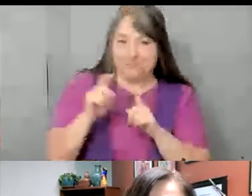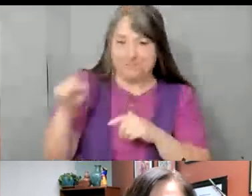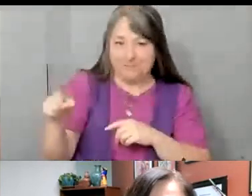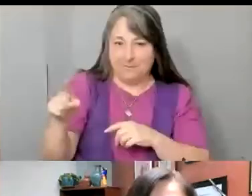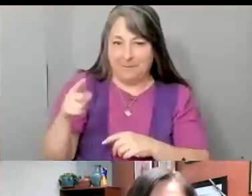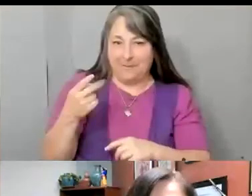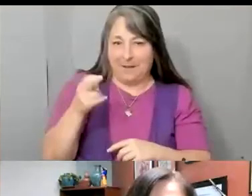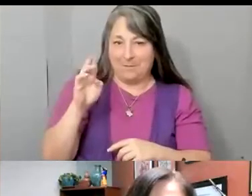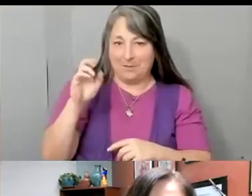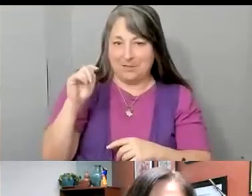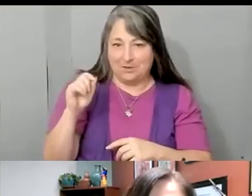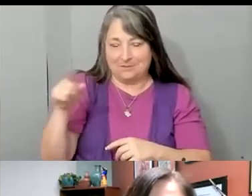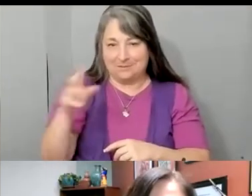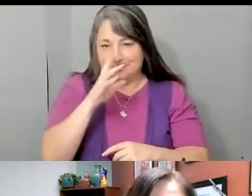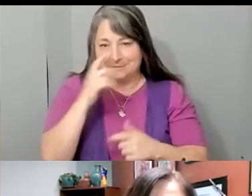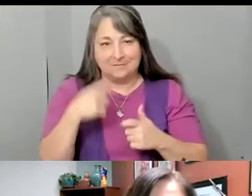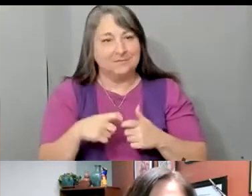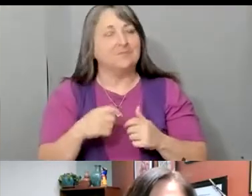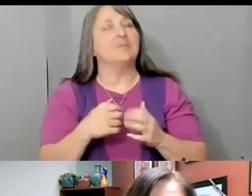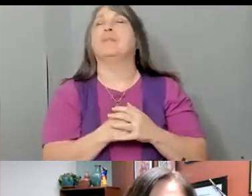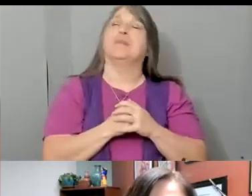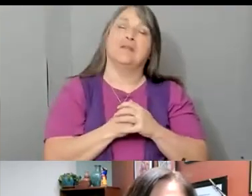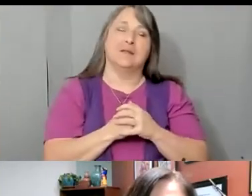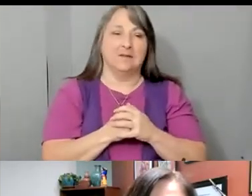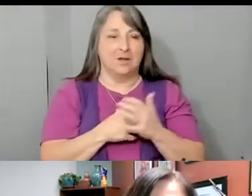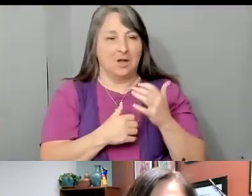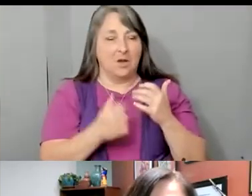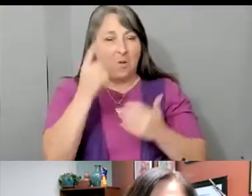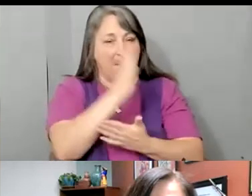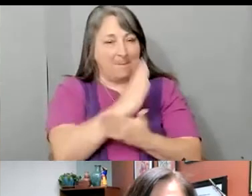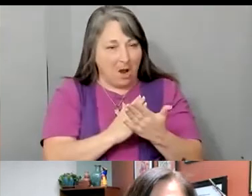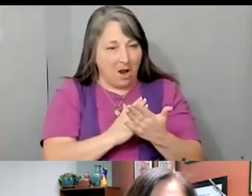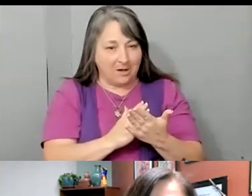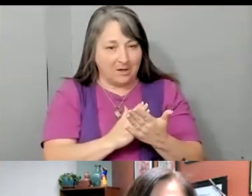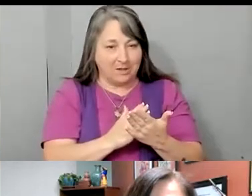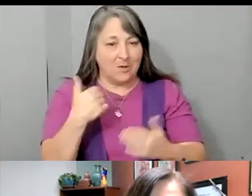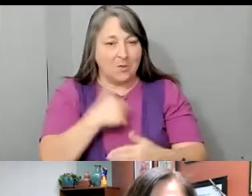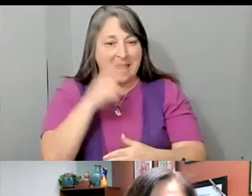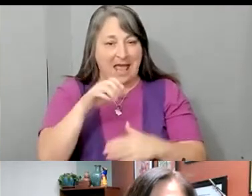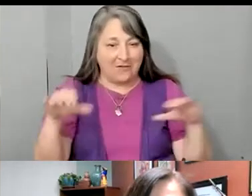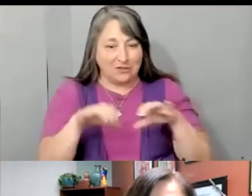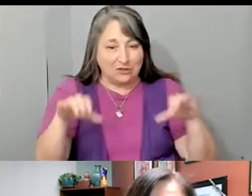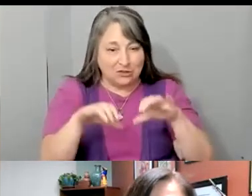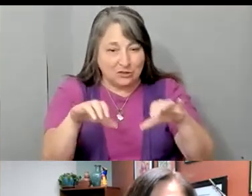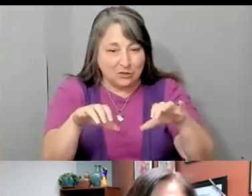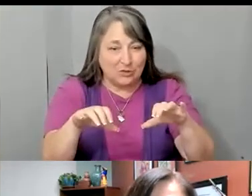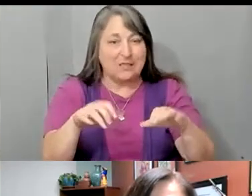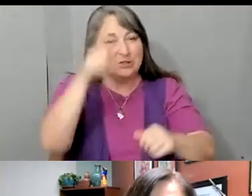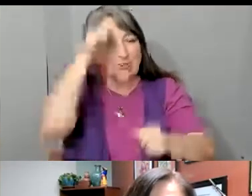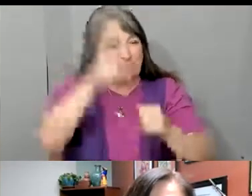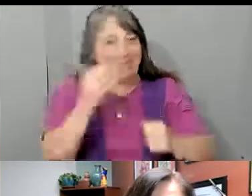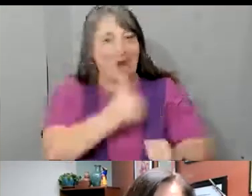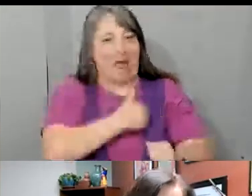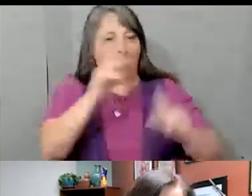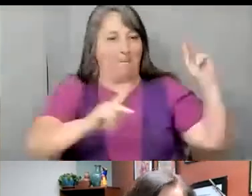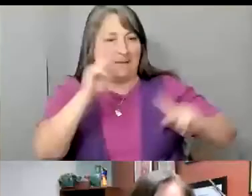Este, una parte también lo que tenemos que hacer, este, es recordar nuestra gente que ha